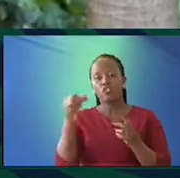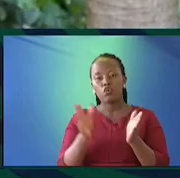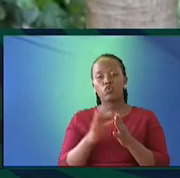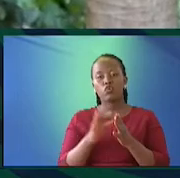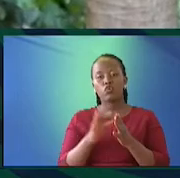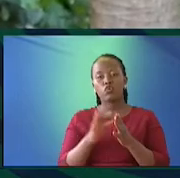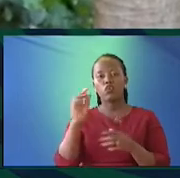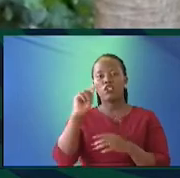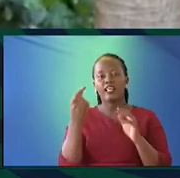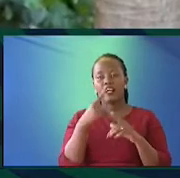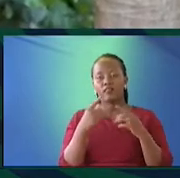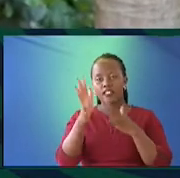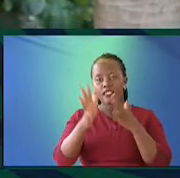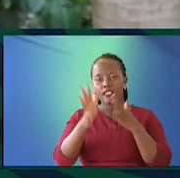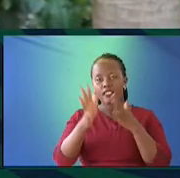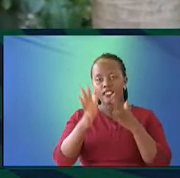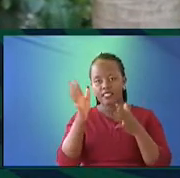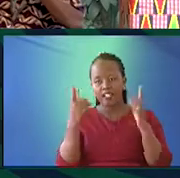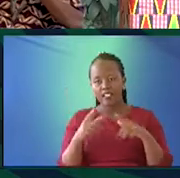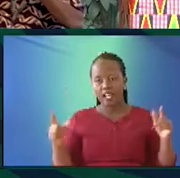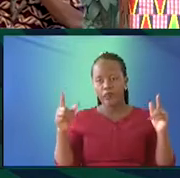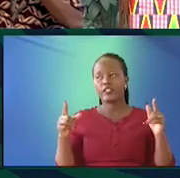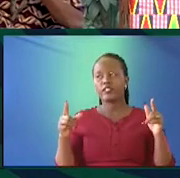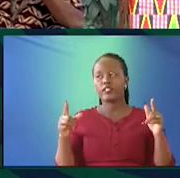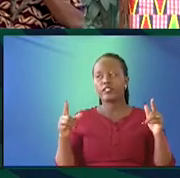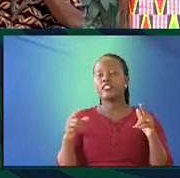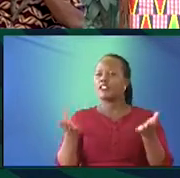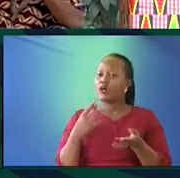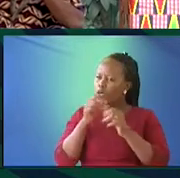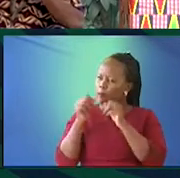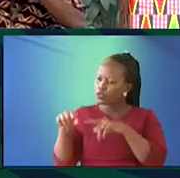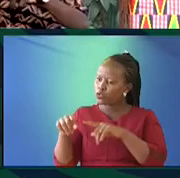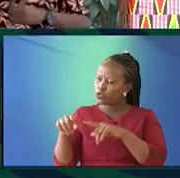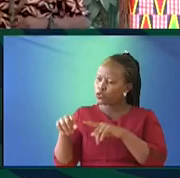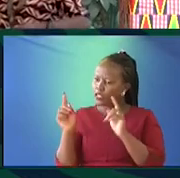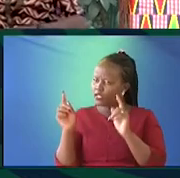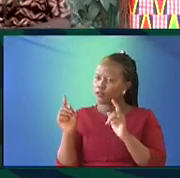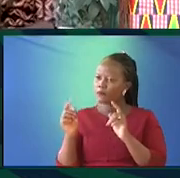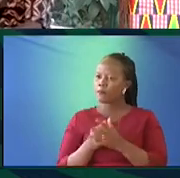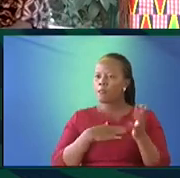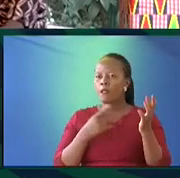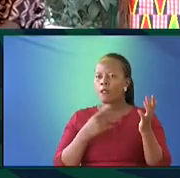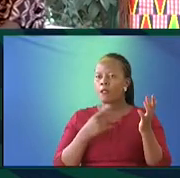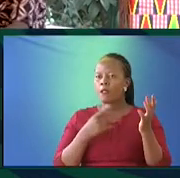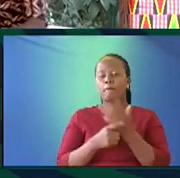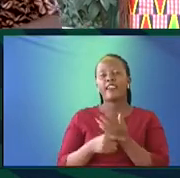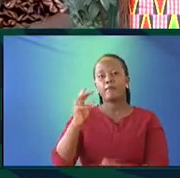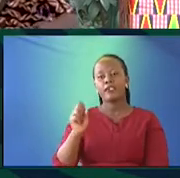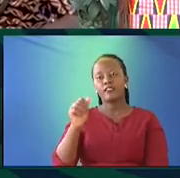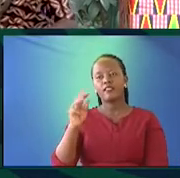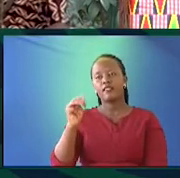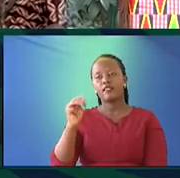And then I also speak English, French. Right? And that's the way it should be. Sunny, talk to me about yourself. So, my name is Sunny Dollat.